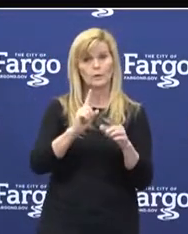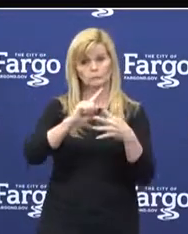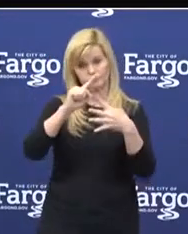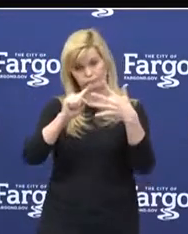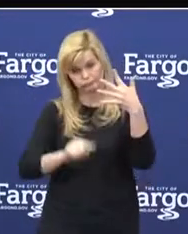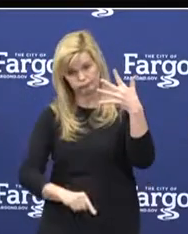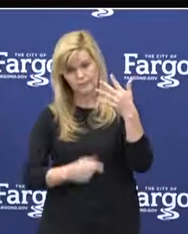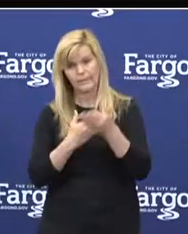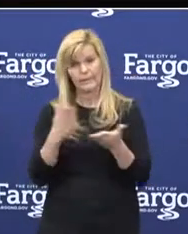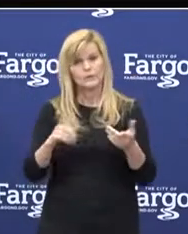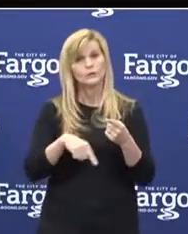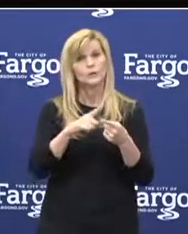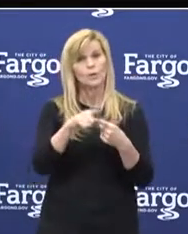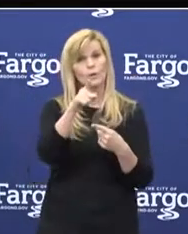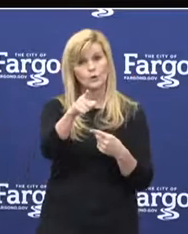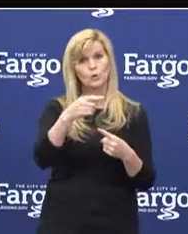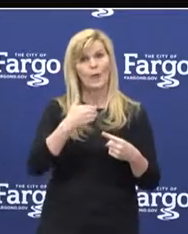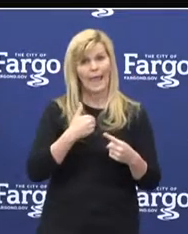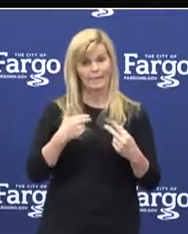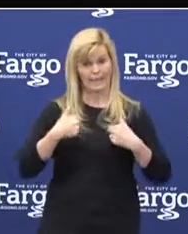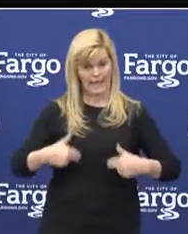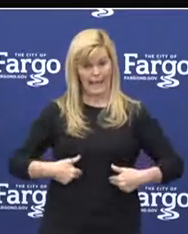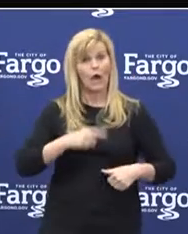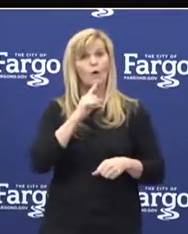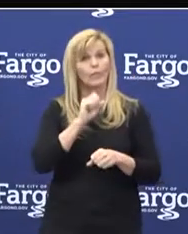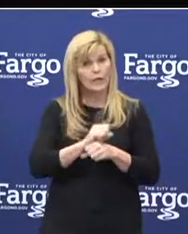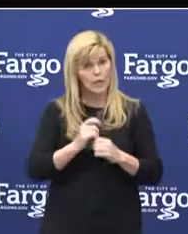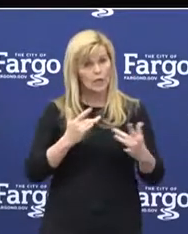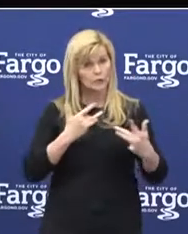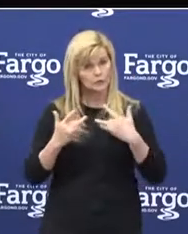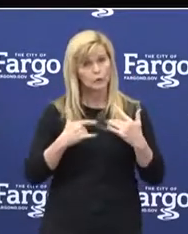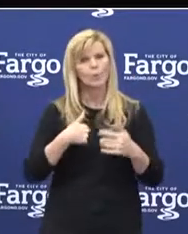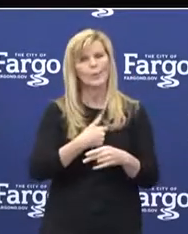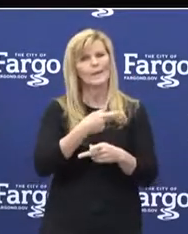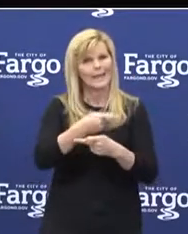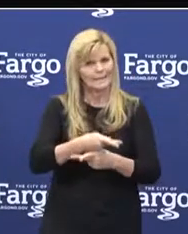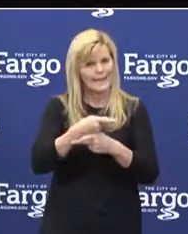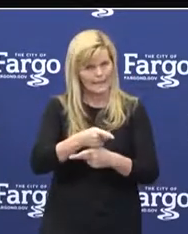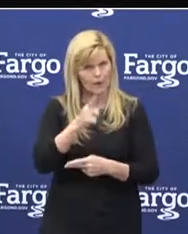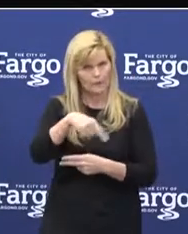that when you do have a health-related concern, we can care for you in a safe manner.